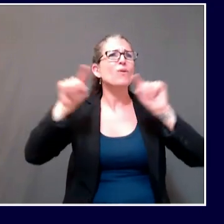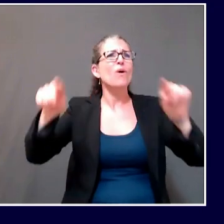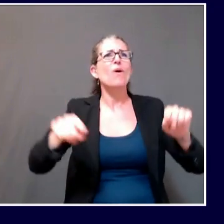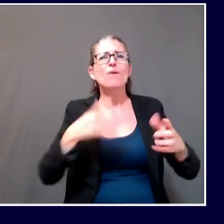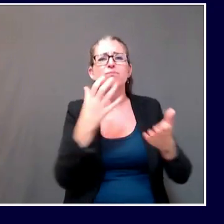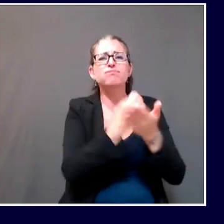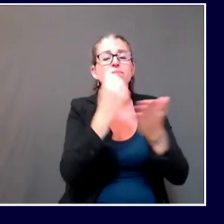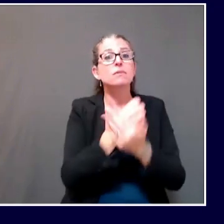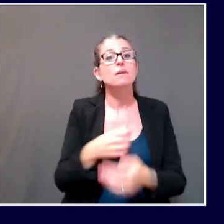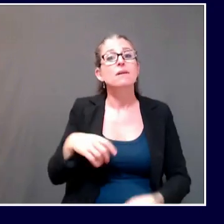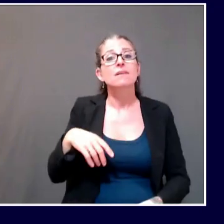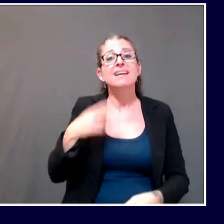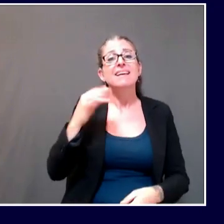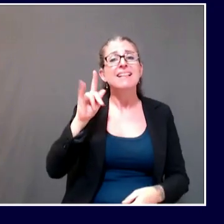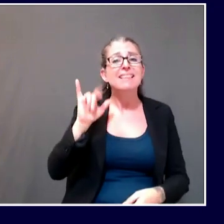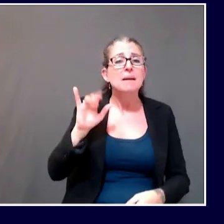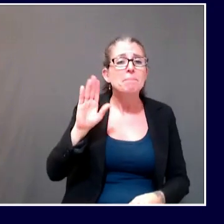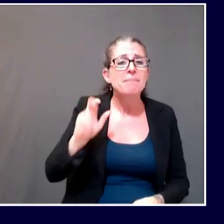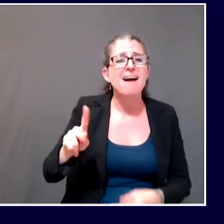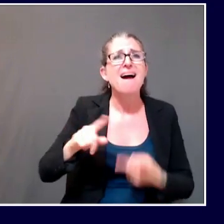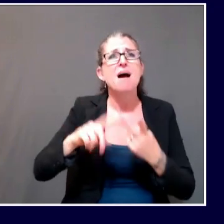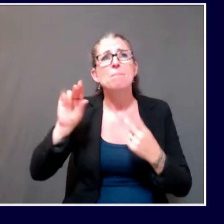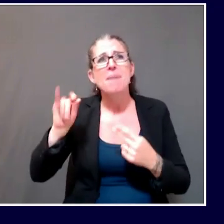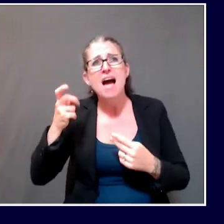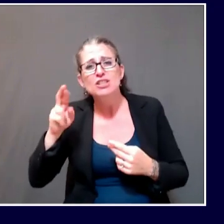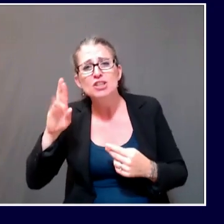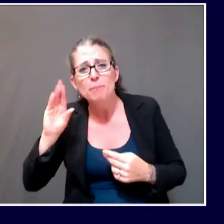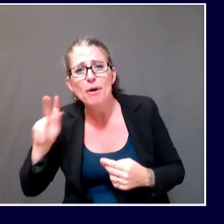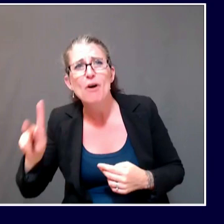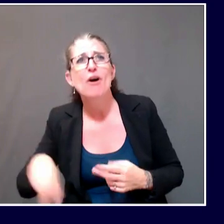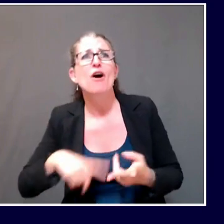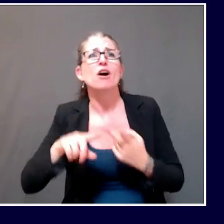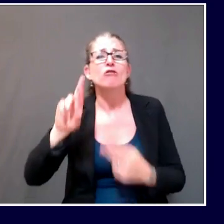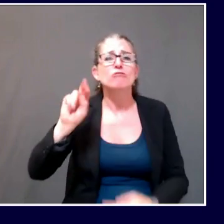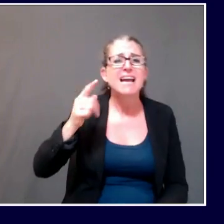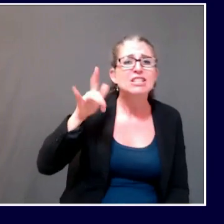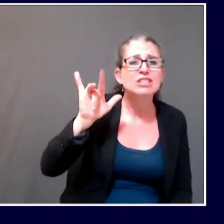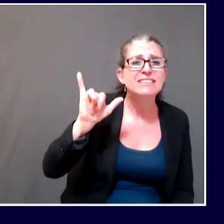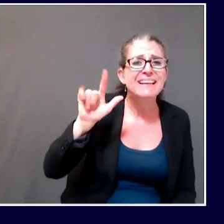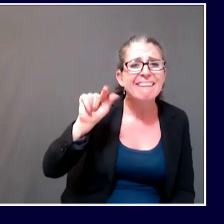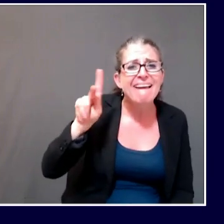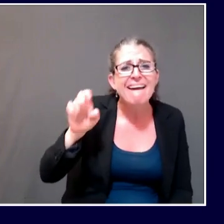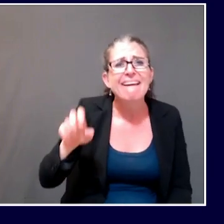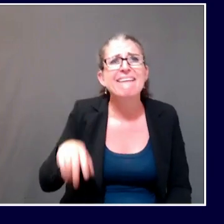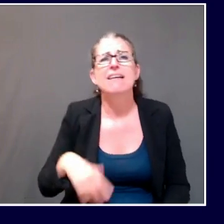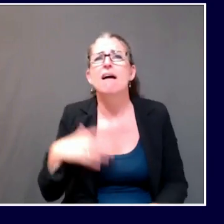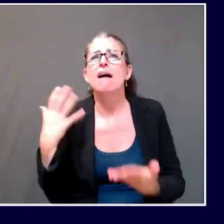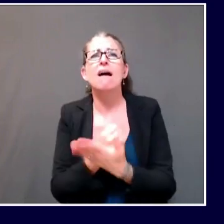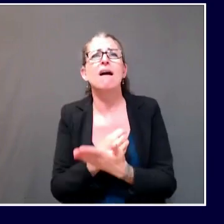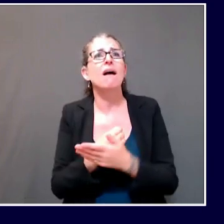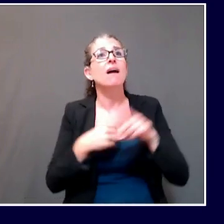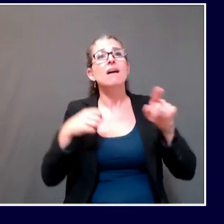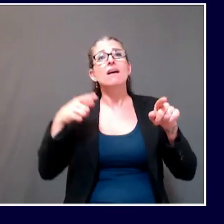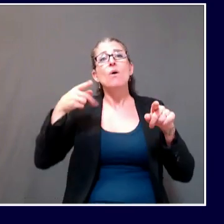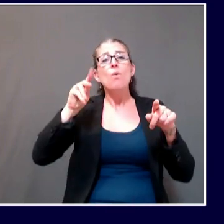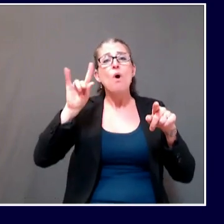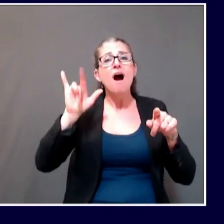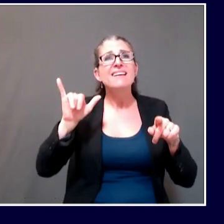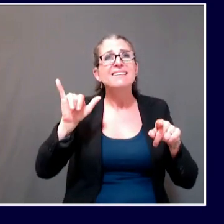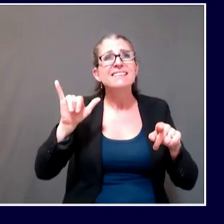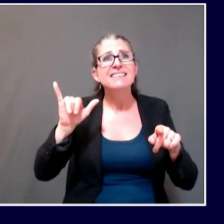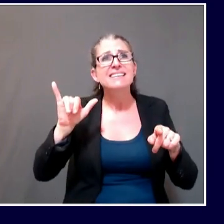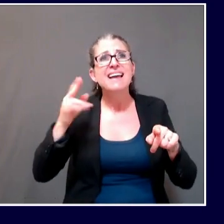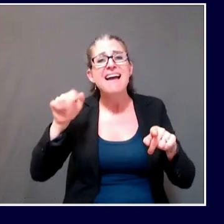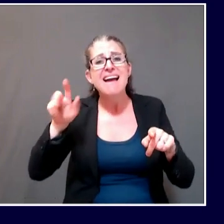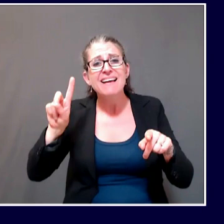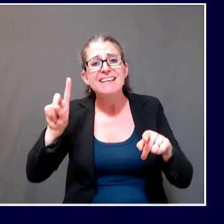hiking there, Rangeley Lake and Mount Blue State Park and up to Quarty Head. Take your kids, take your family out, do day